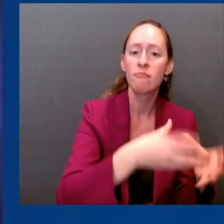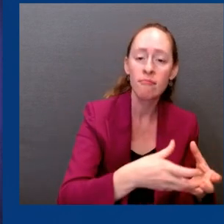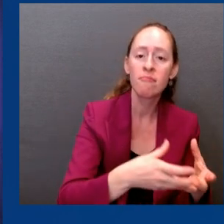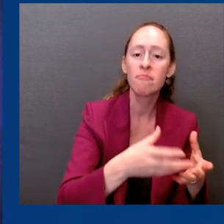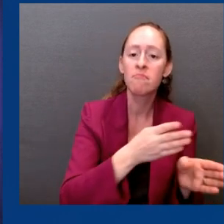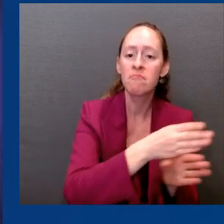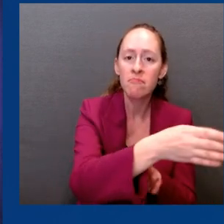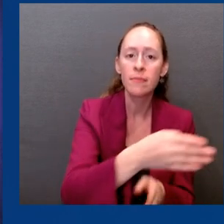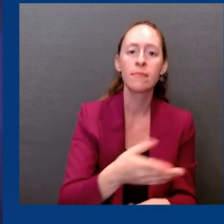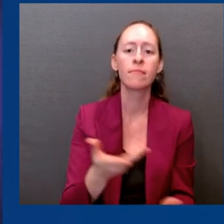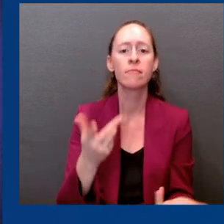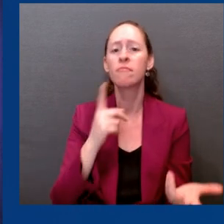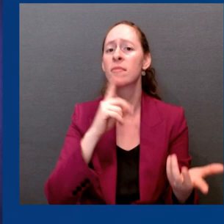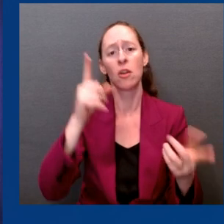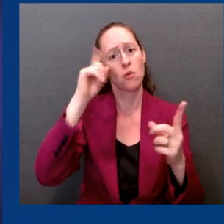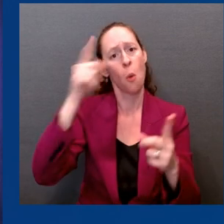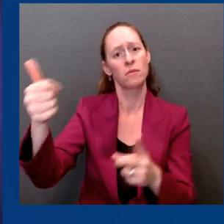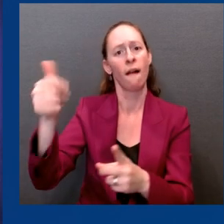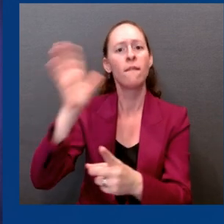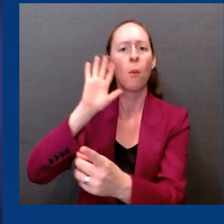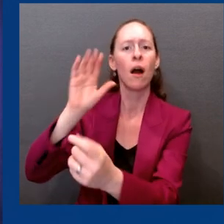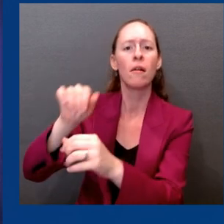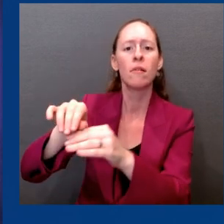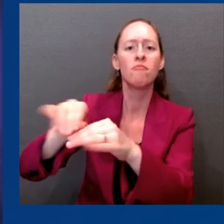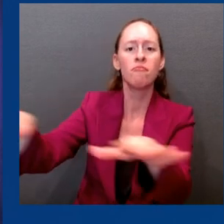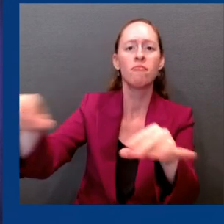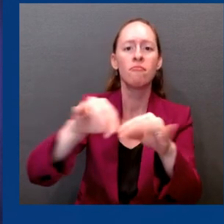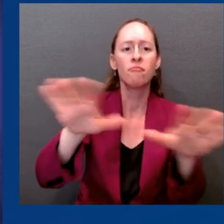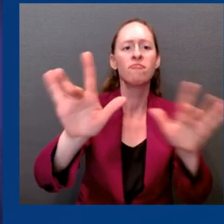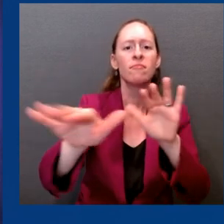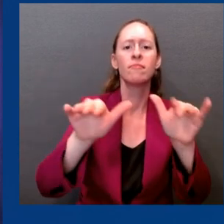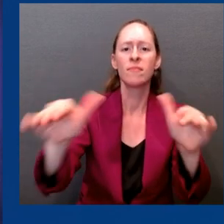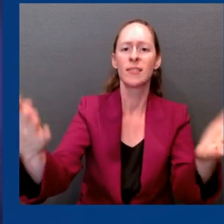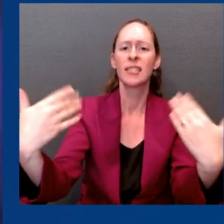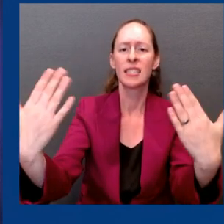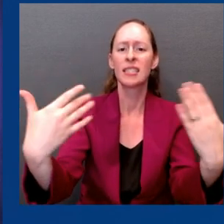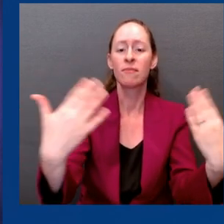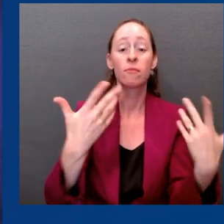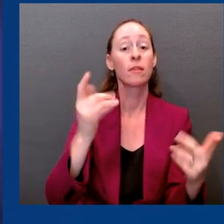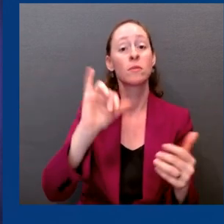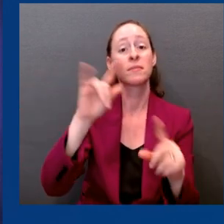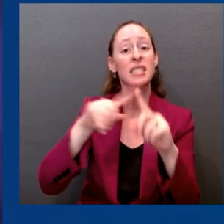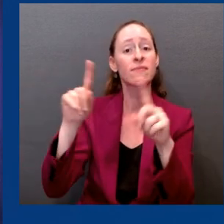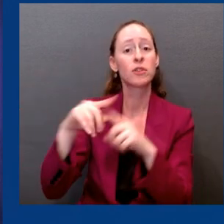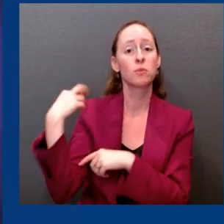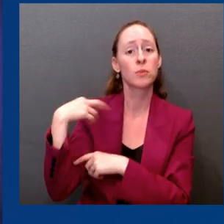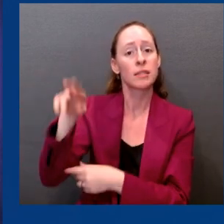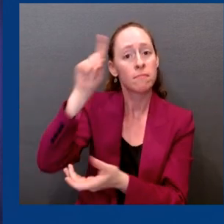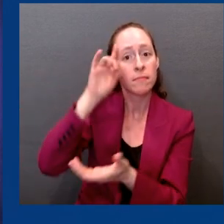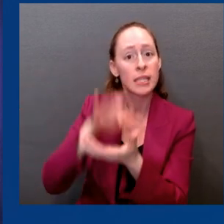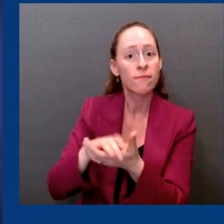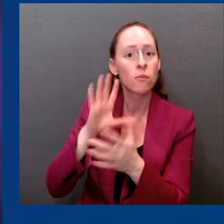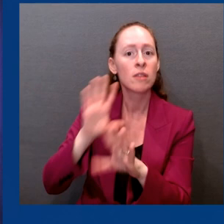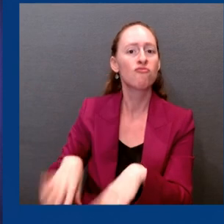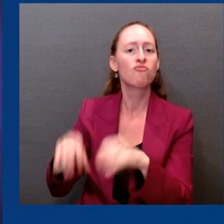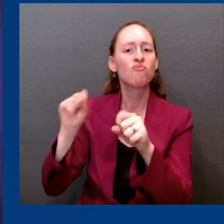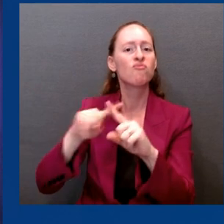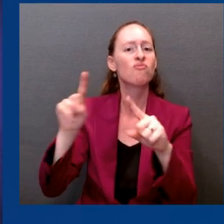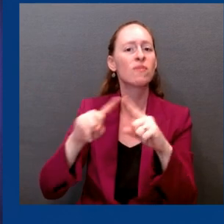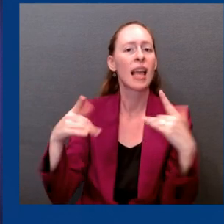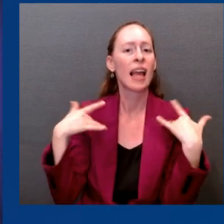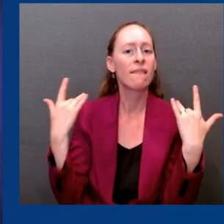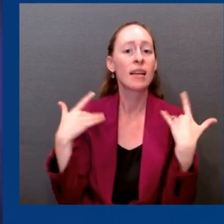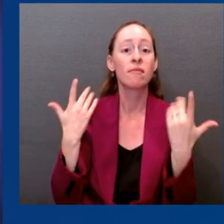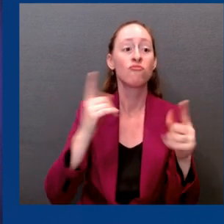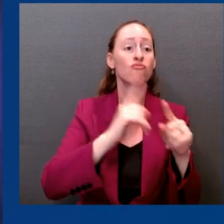such as the Women's Missionary Society Foundation, will host a series of vaccine events at AME churches in several states. And groups with